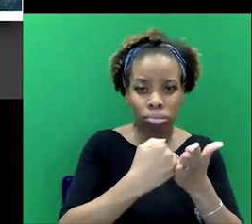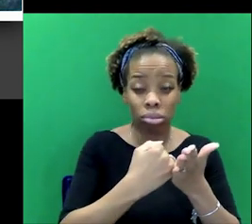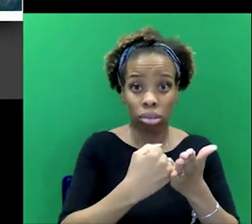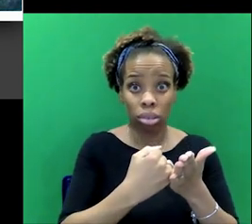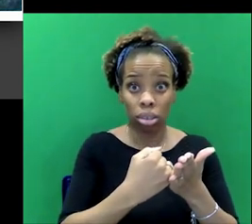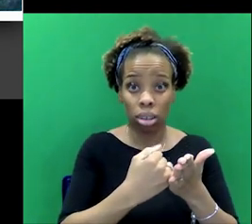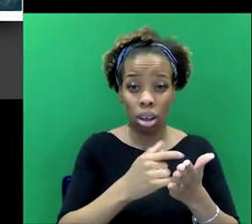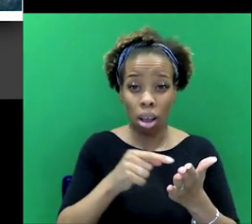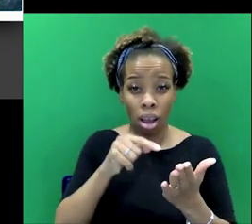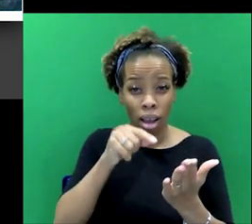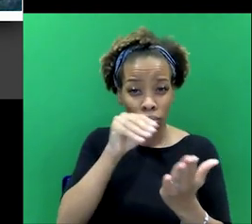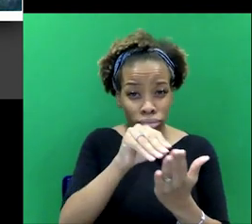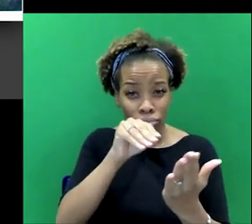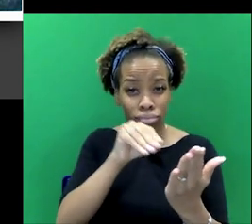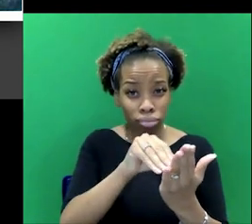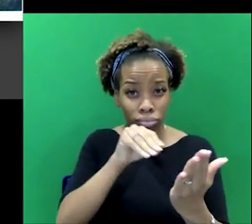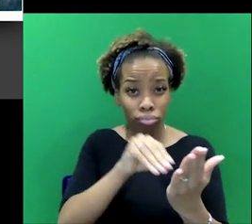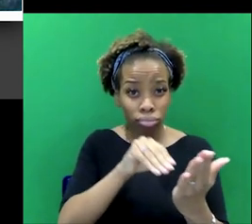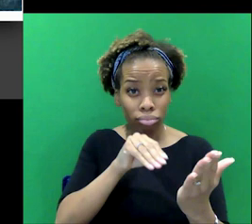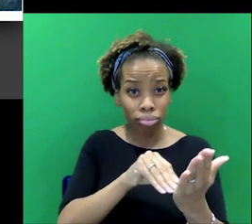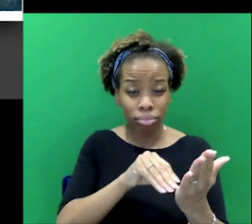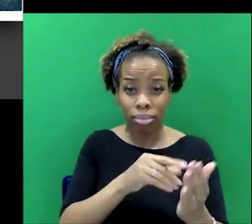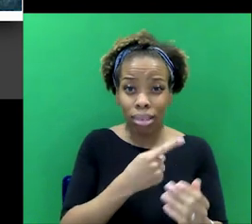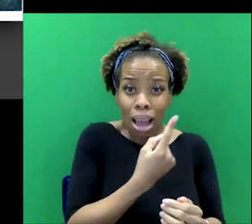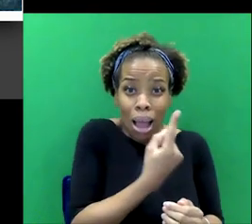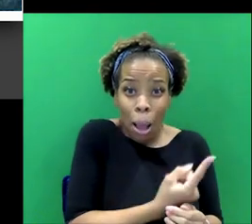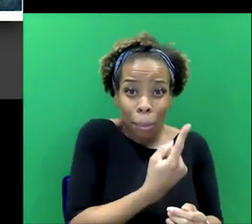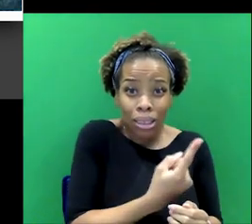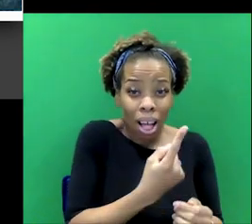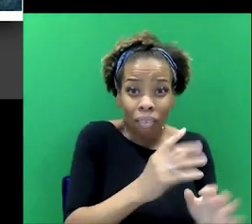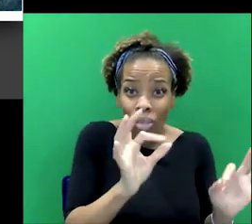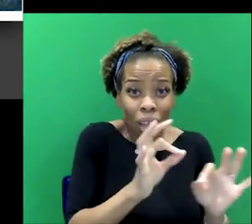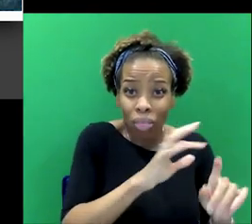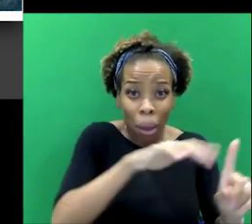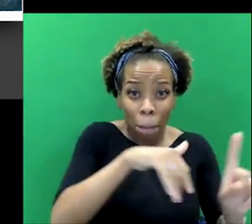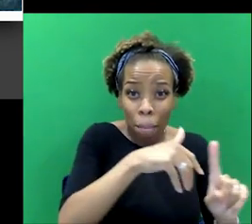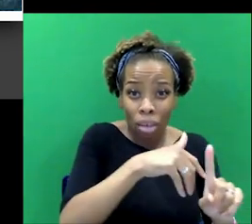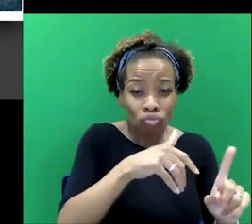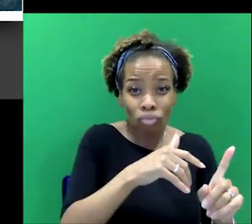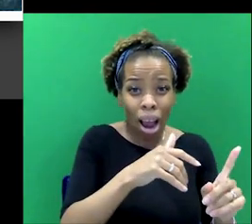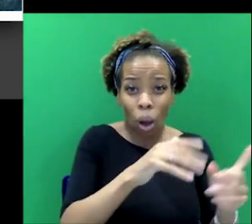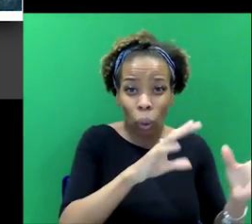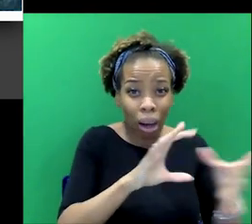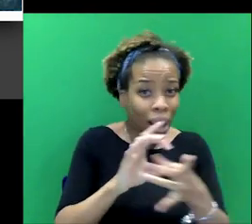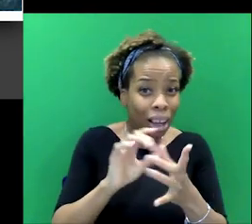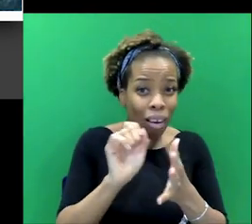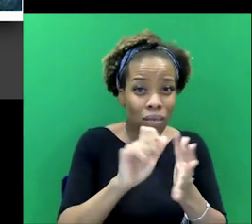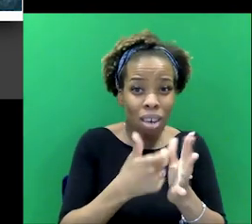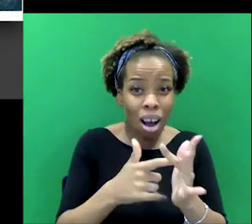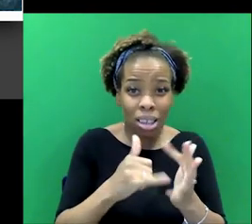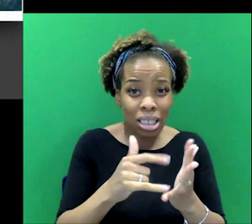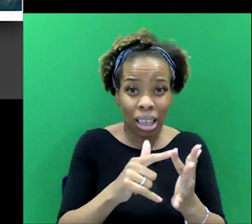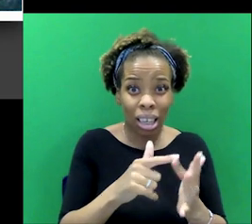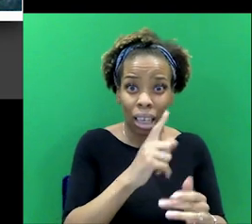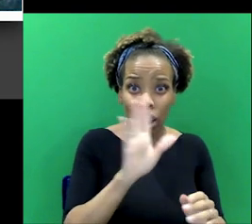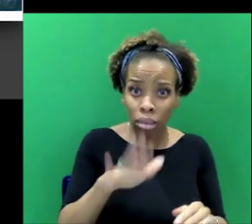to this man's faith. He wasn't even a Parsi. You know, his father had left it behind. There's nothing. He was such a, you know, he was a